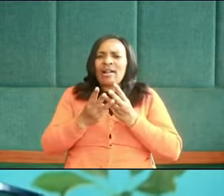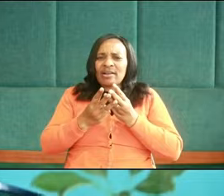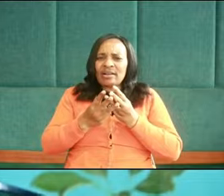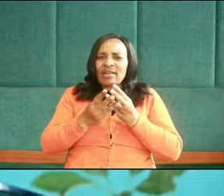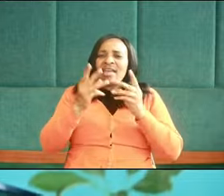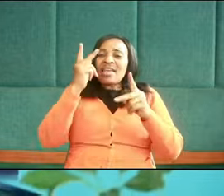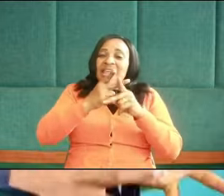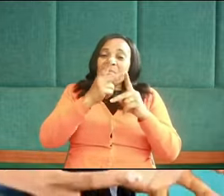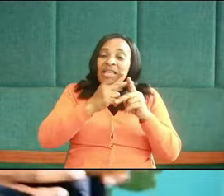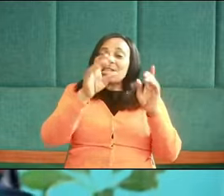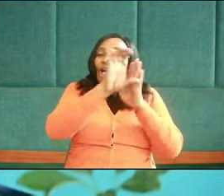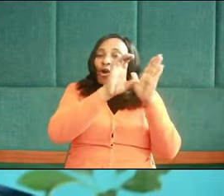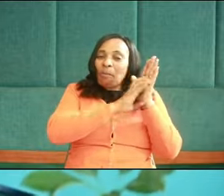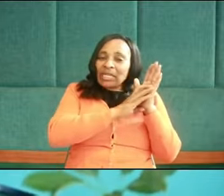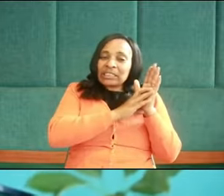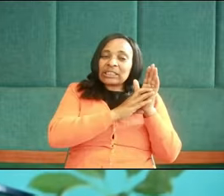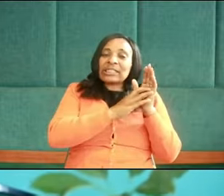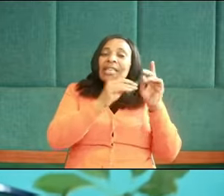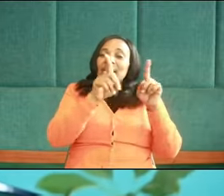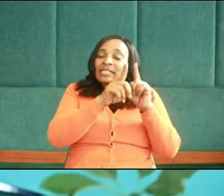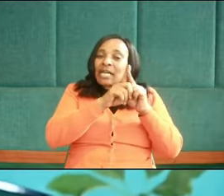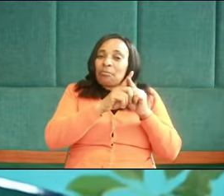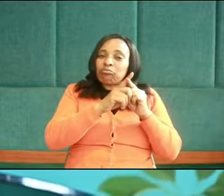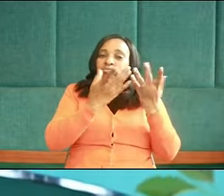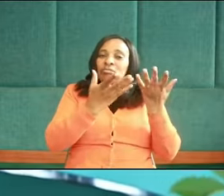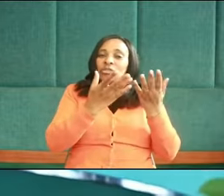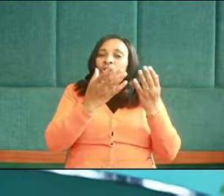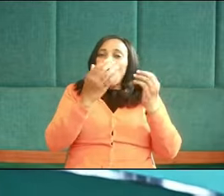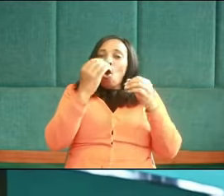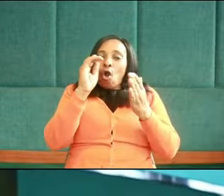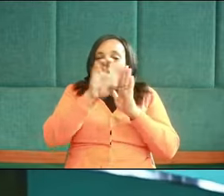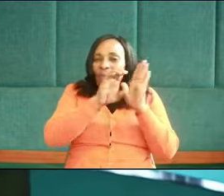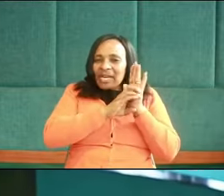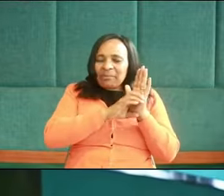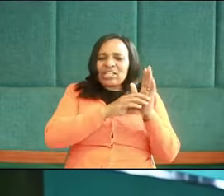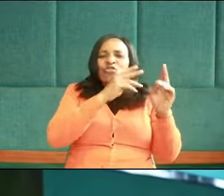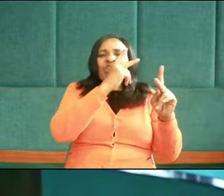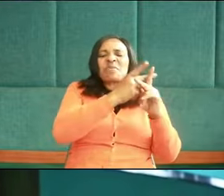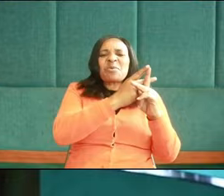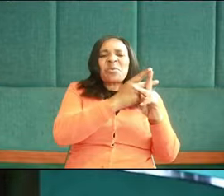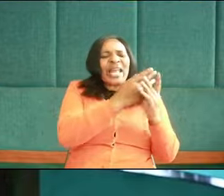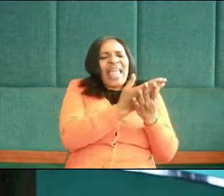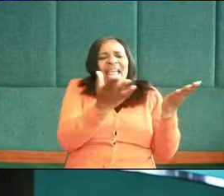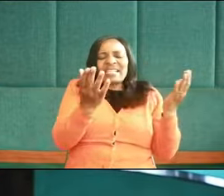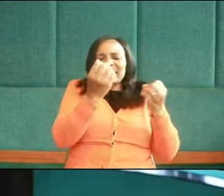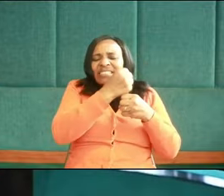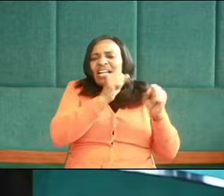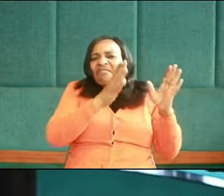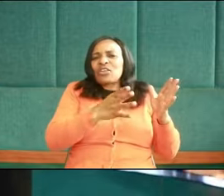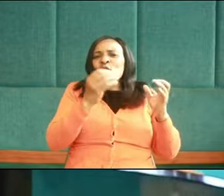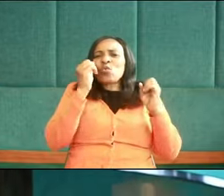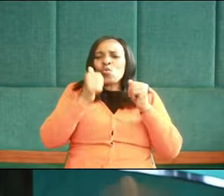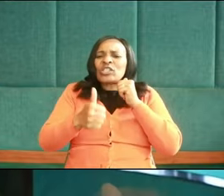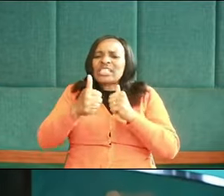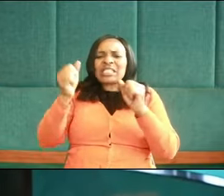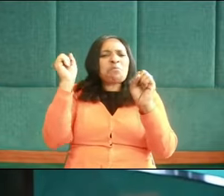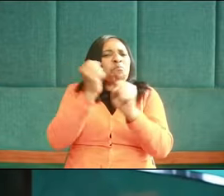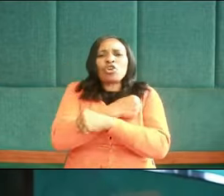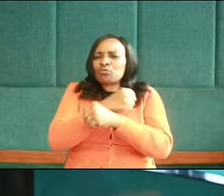as gratitude to God, but you are keeping them as way of earning salvation, which is impossible.